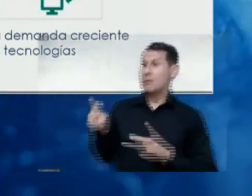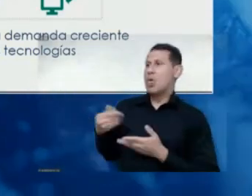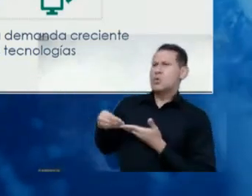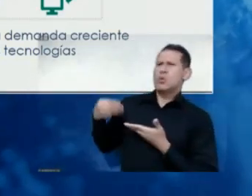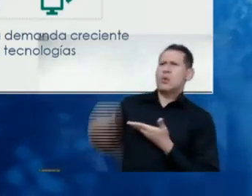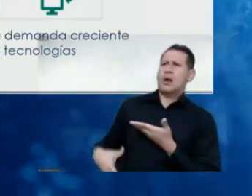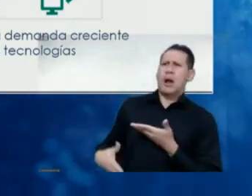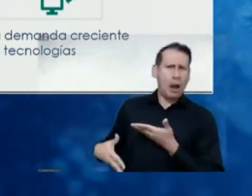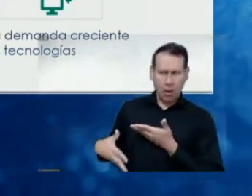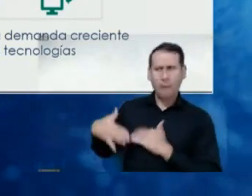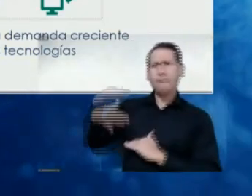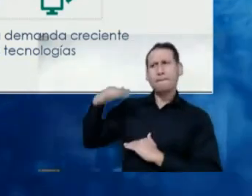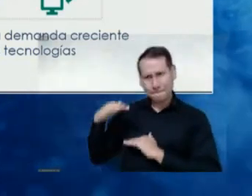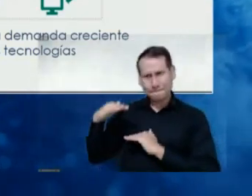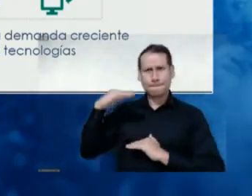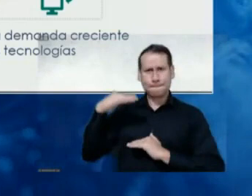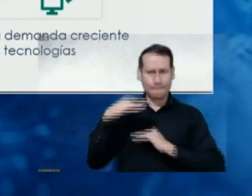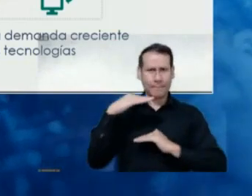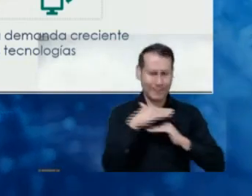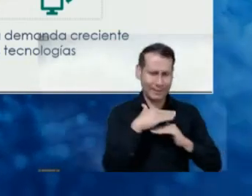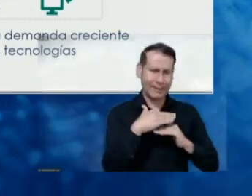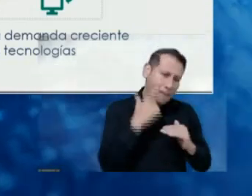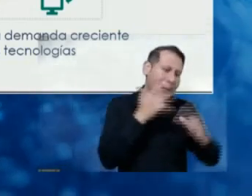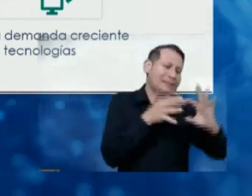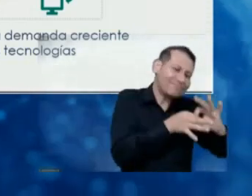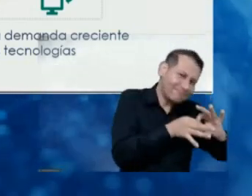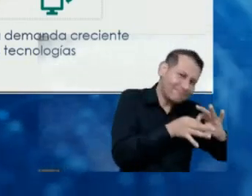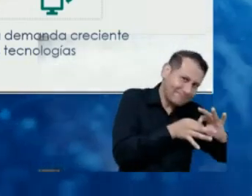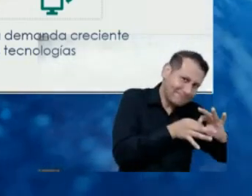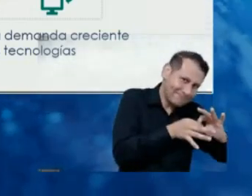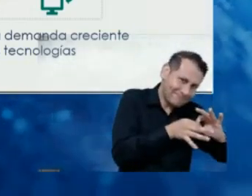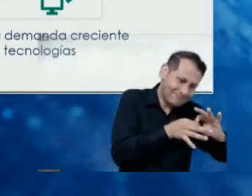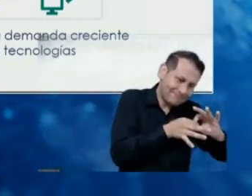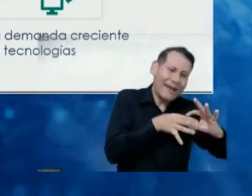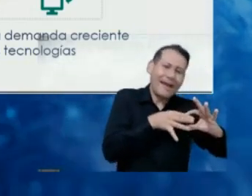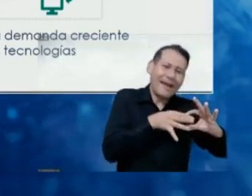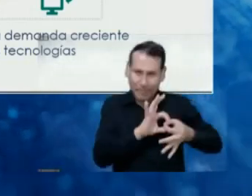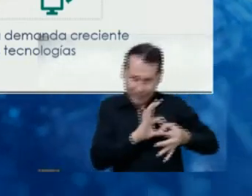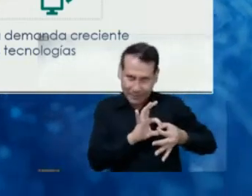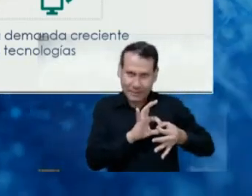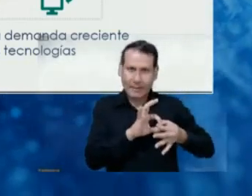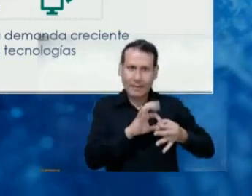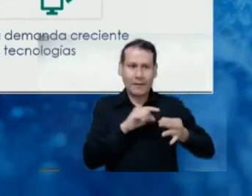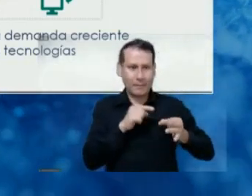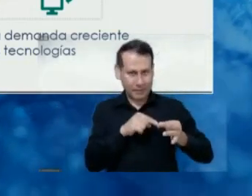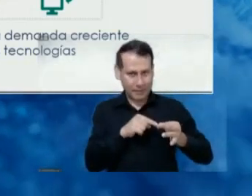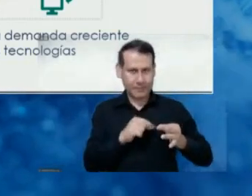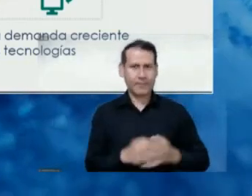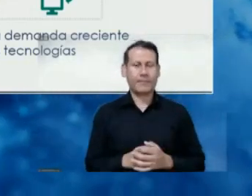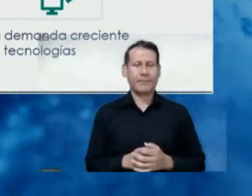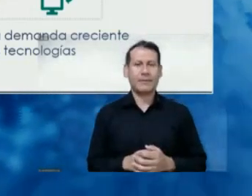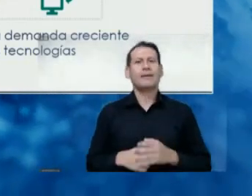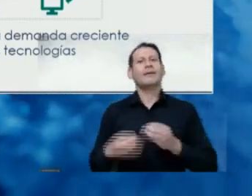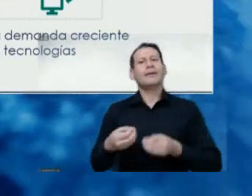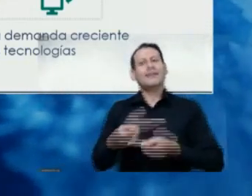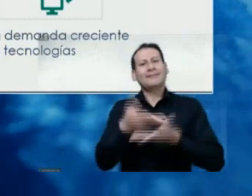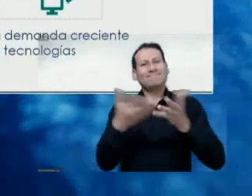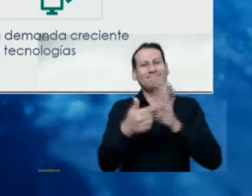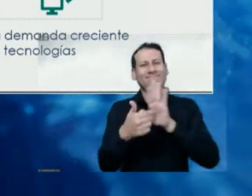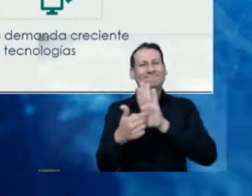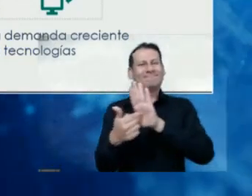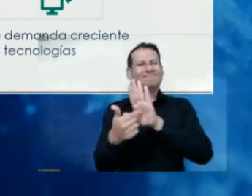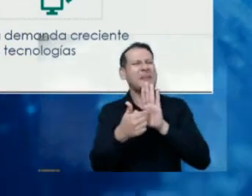so users can choose. And that's another link of this long change or part of the equation that we want to